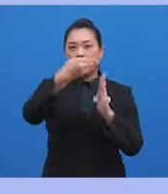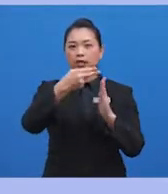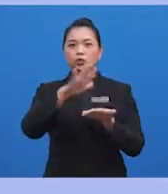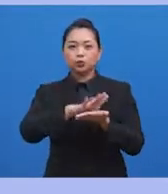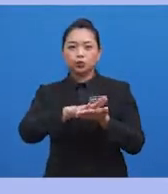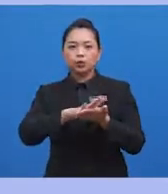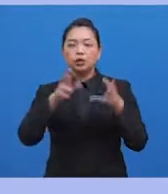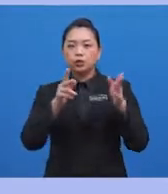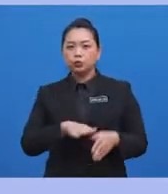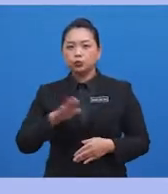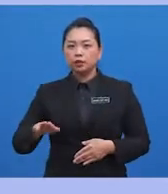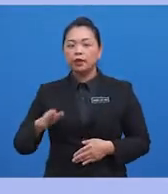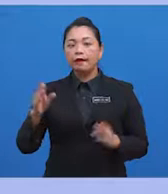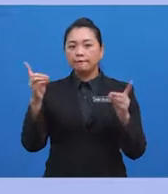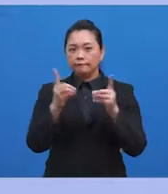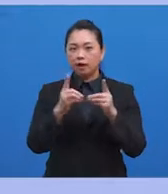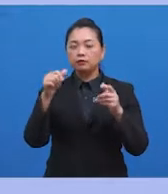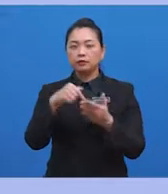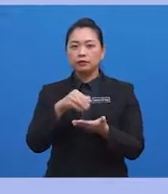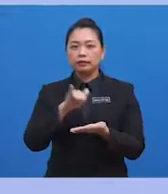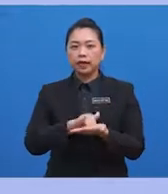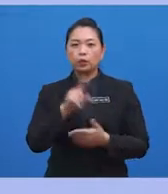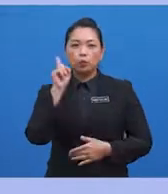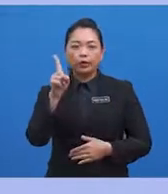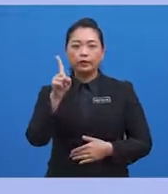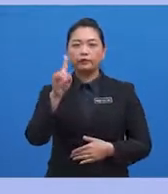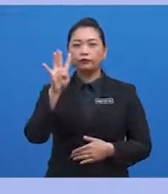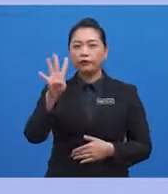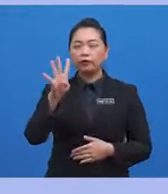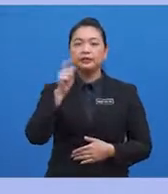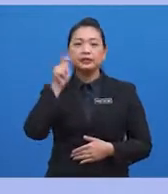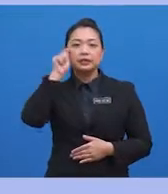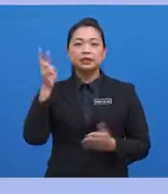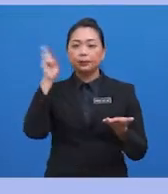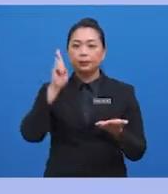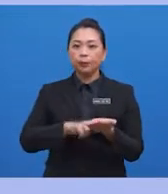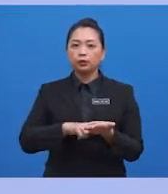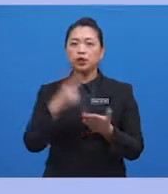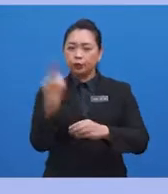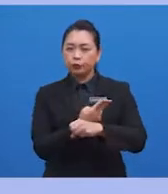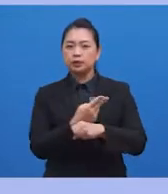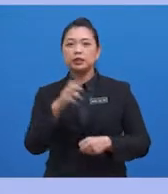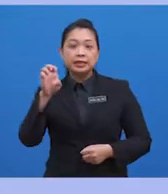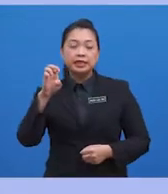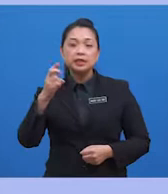students found that one in four teens reported using e-secrets for dripping.